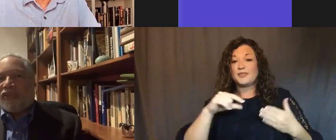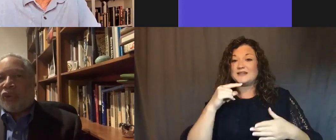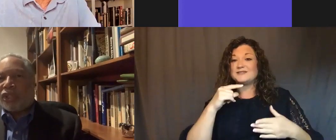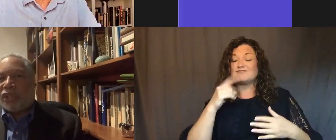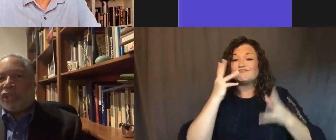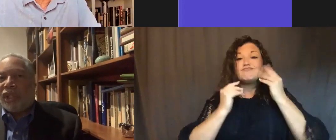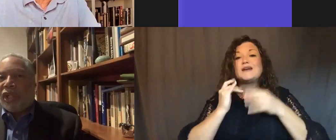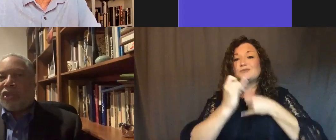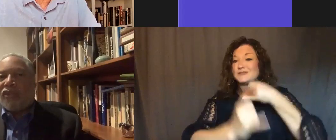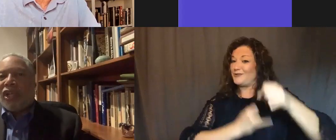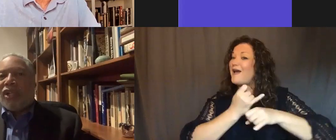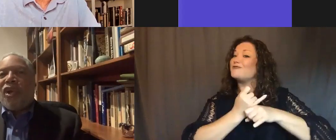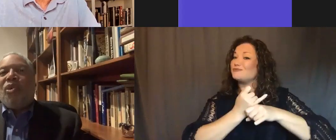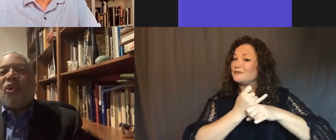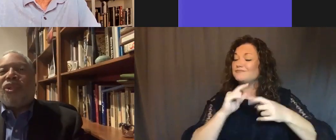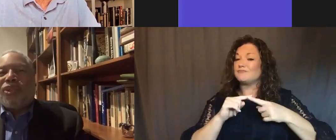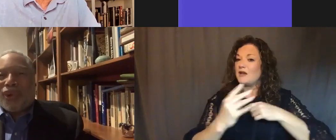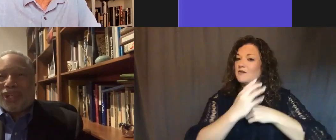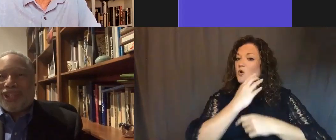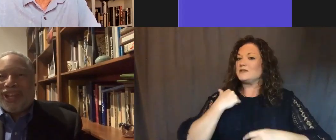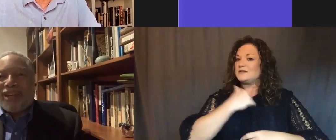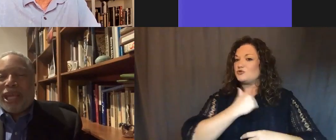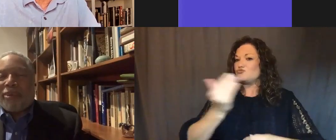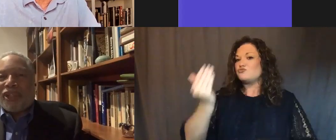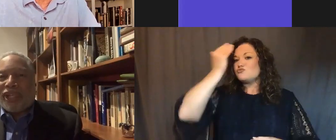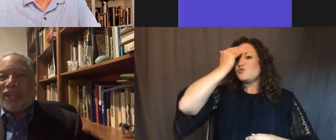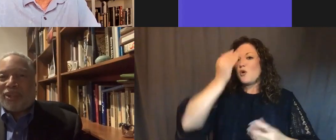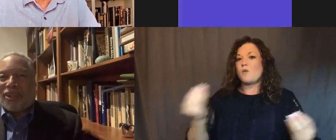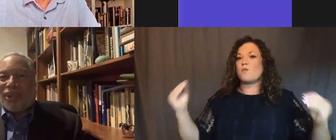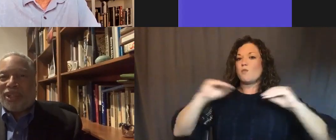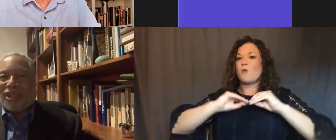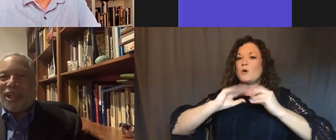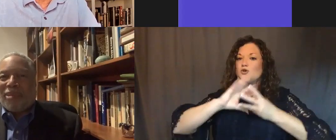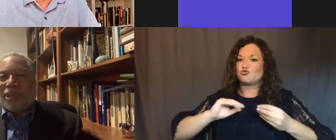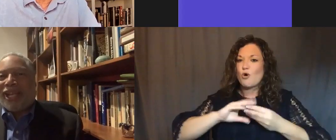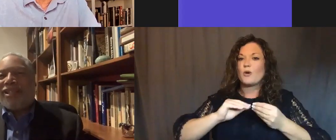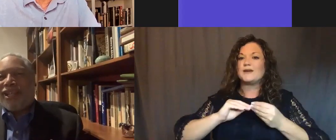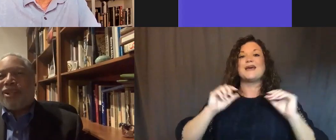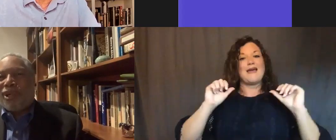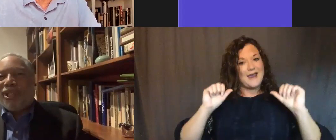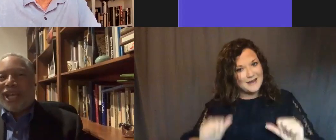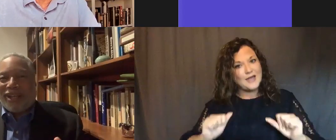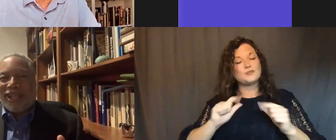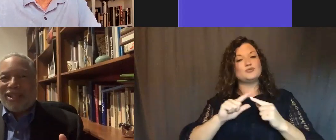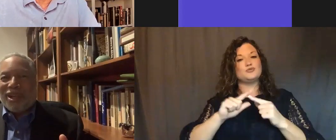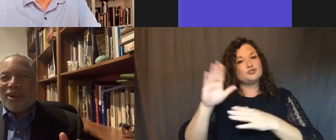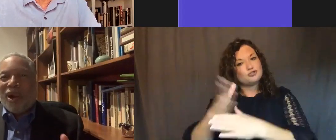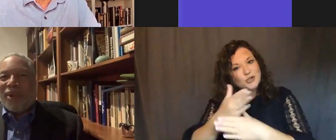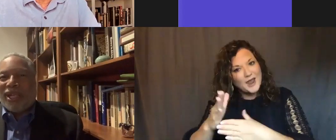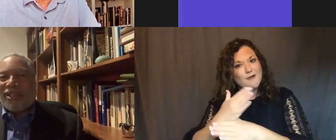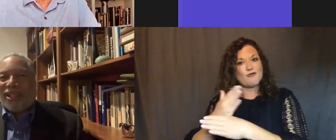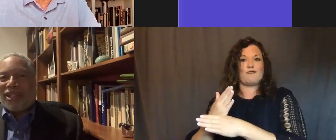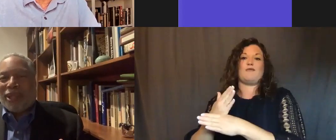a journey that forced us to sort of know more stories and be able to share those stories. But I guess the other one that is